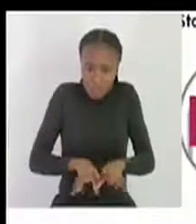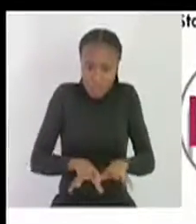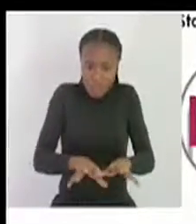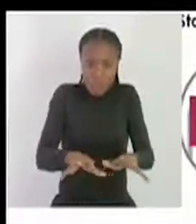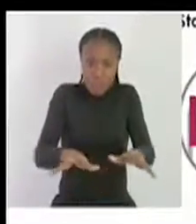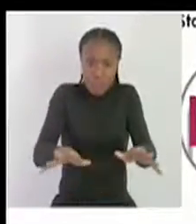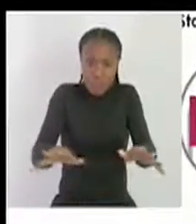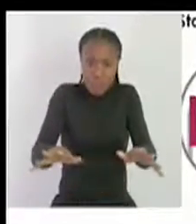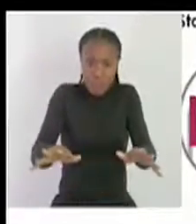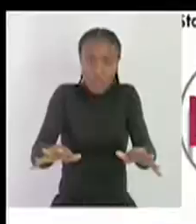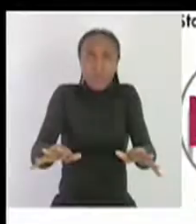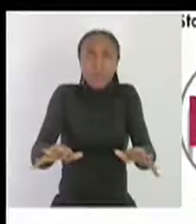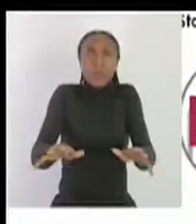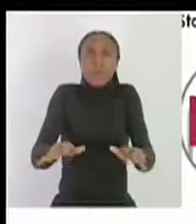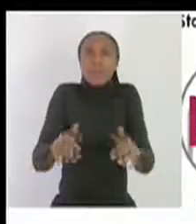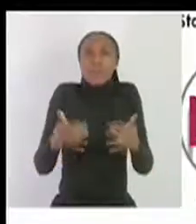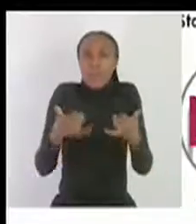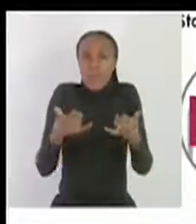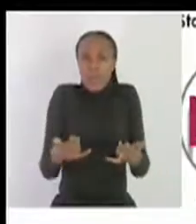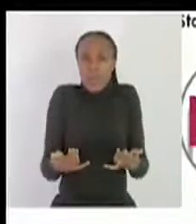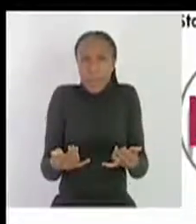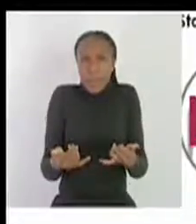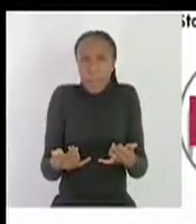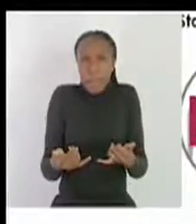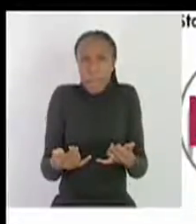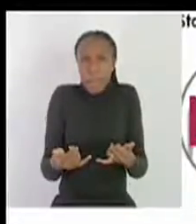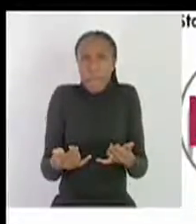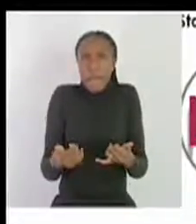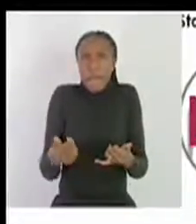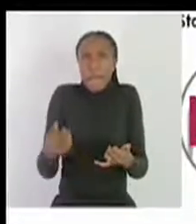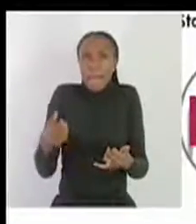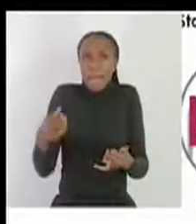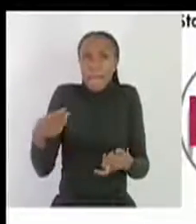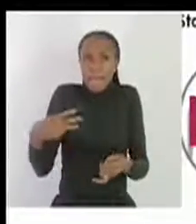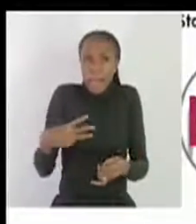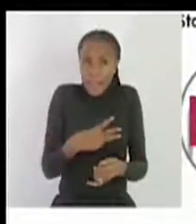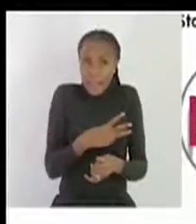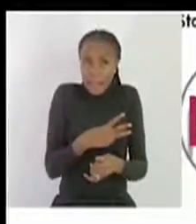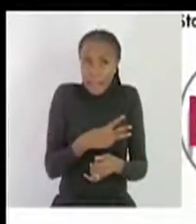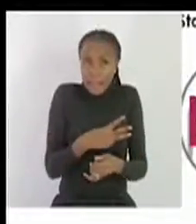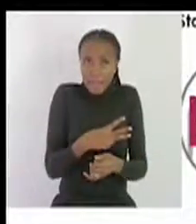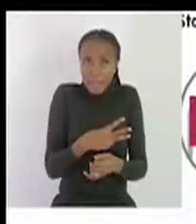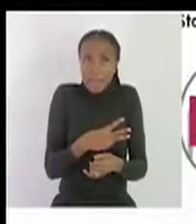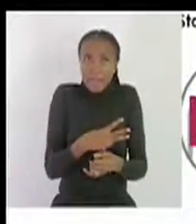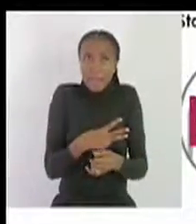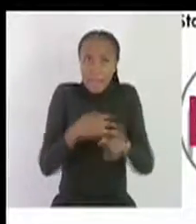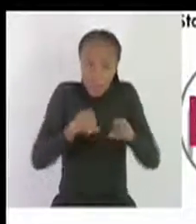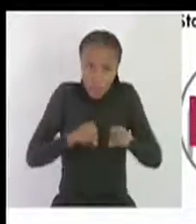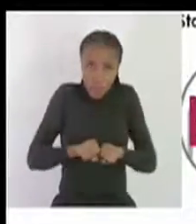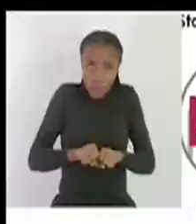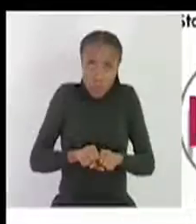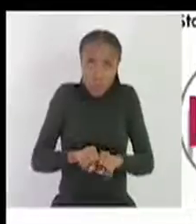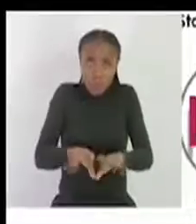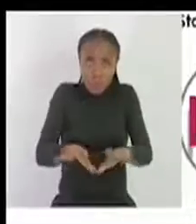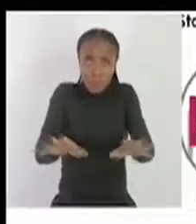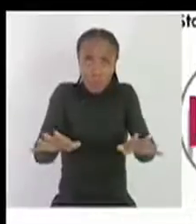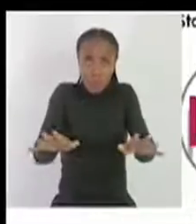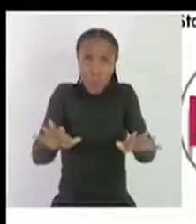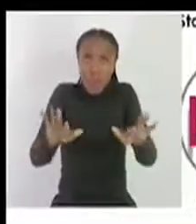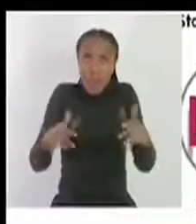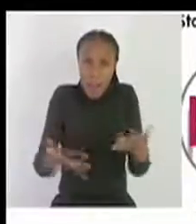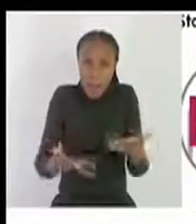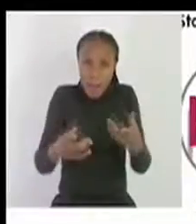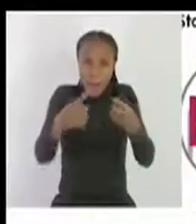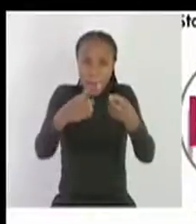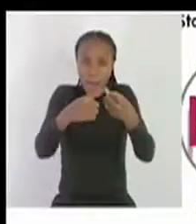so the ways in which HIV is not transmitted we speak but no no i'm sorry it says